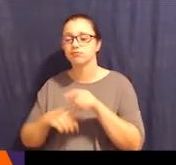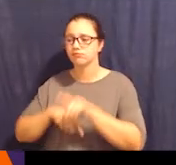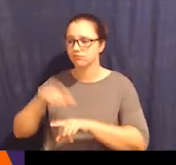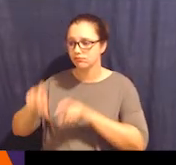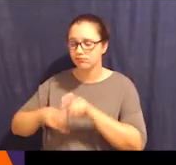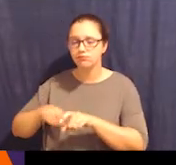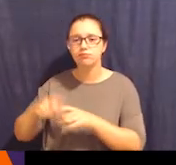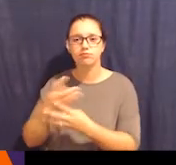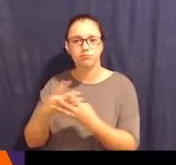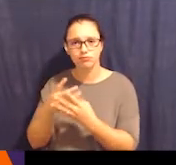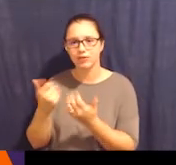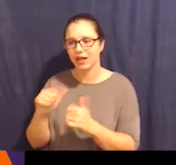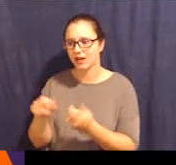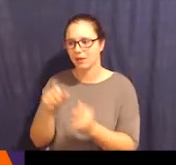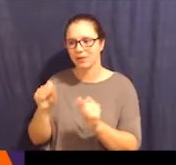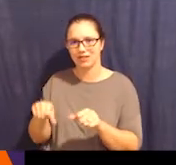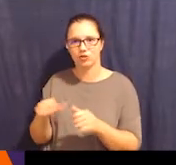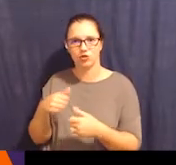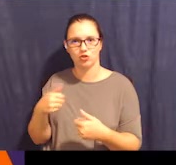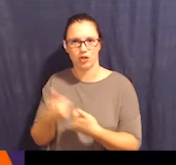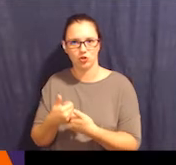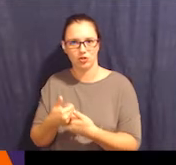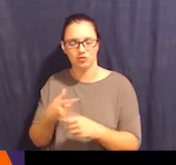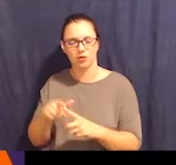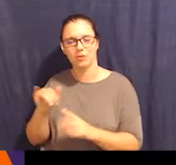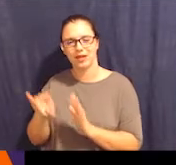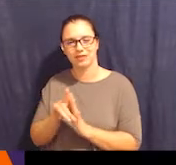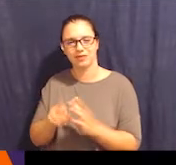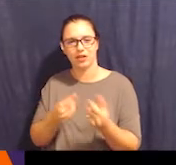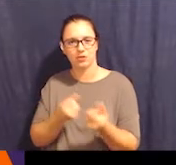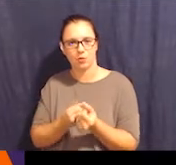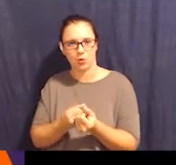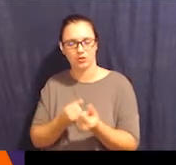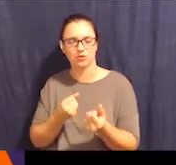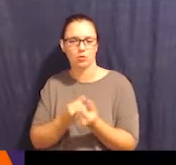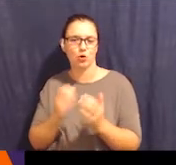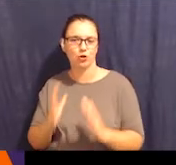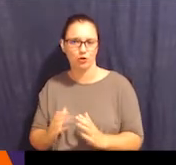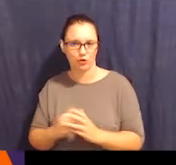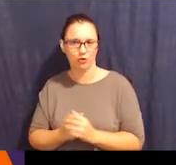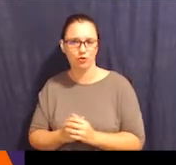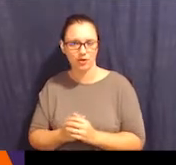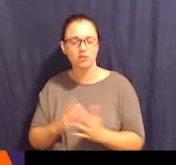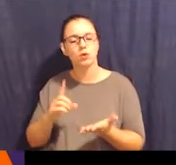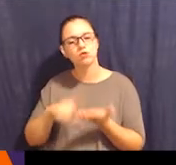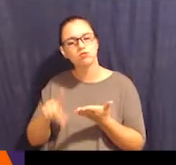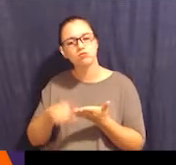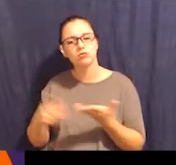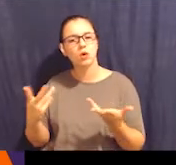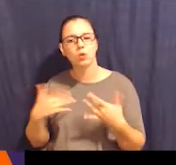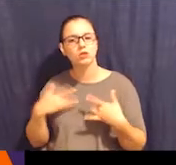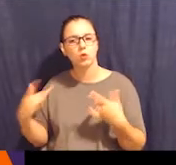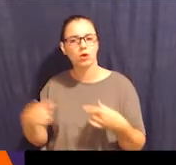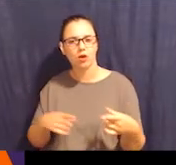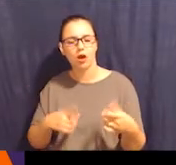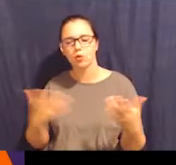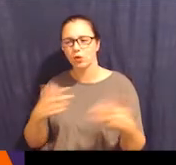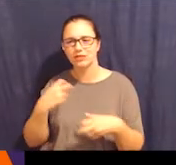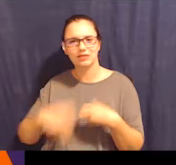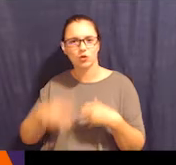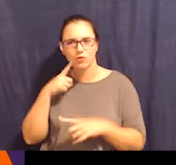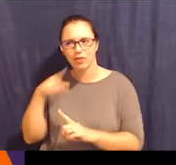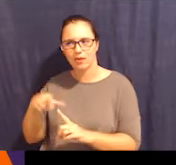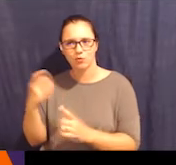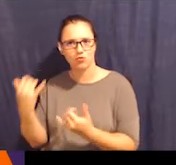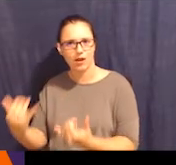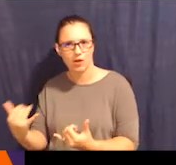for and address any potential challenges presented by the identified supports and supporters. So we want to look into what is going on. What